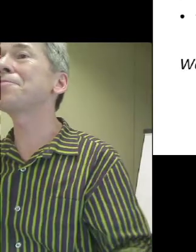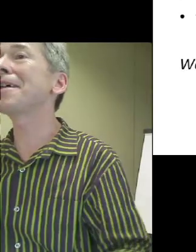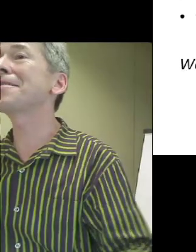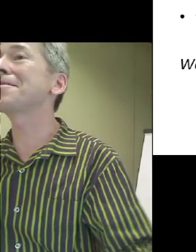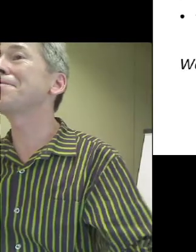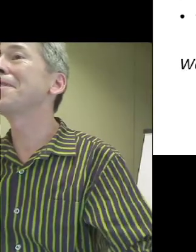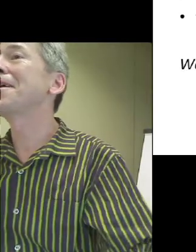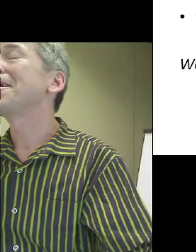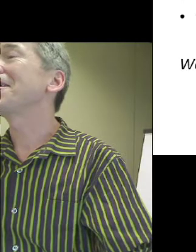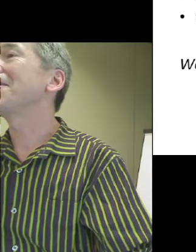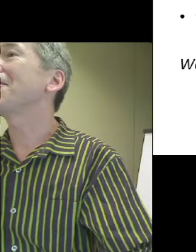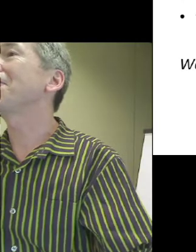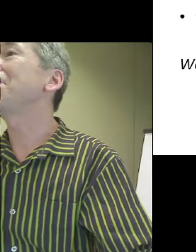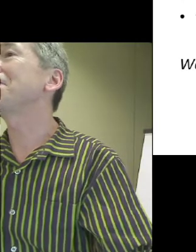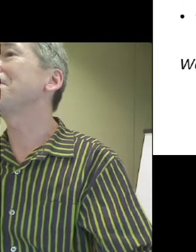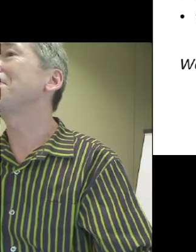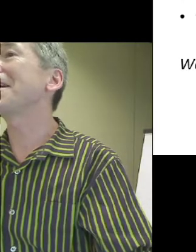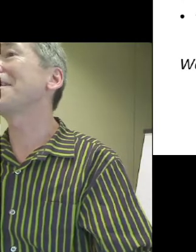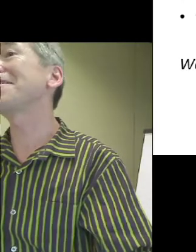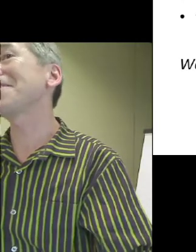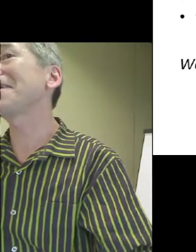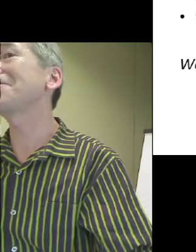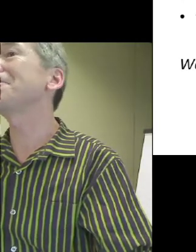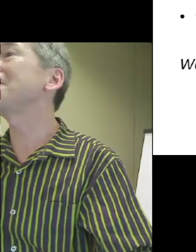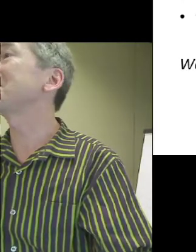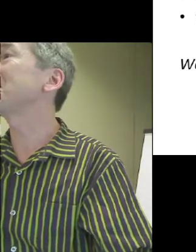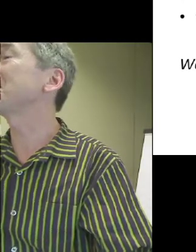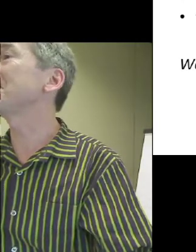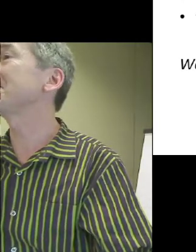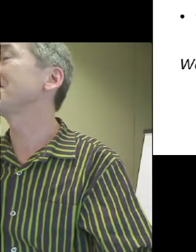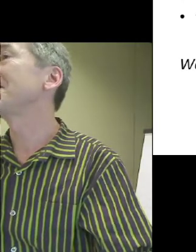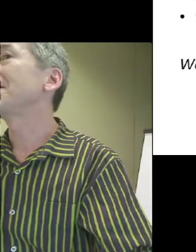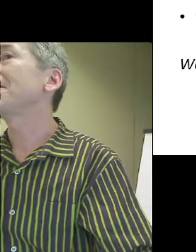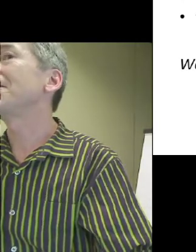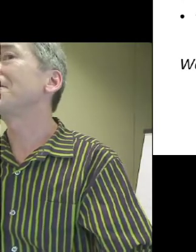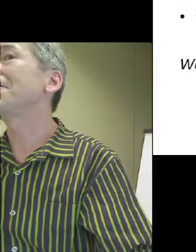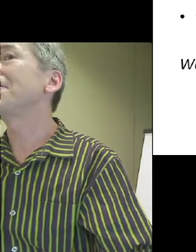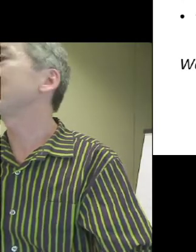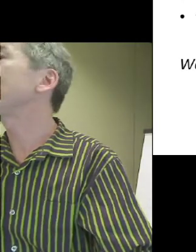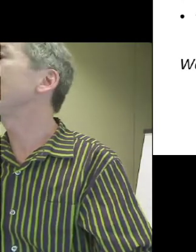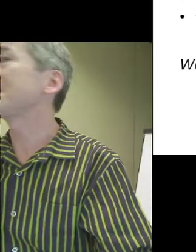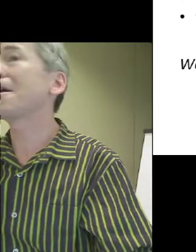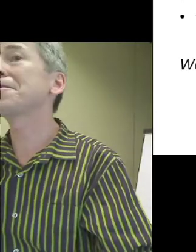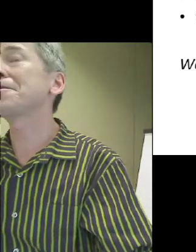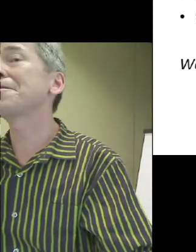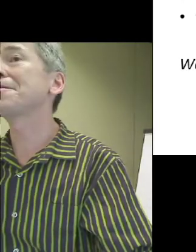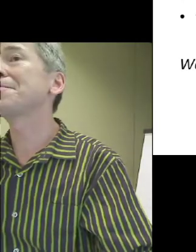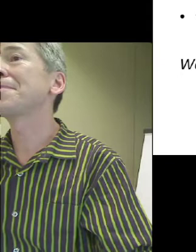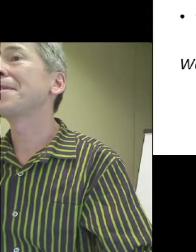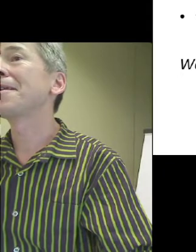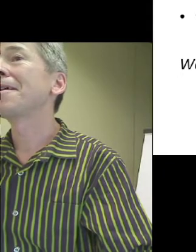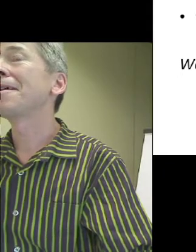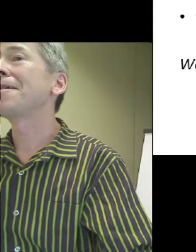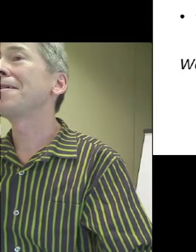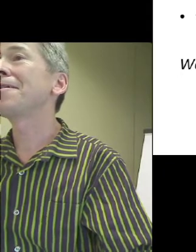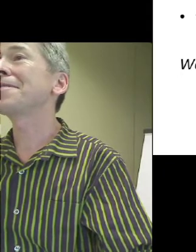provide a comprehensive overview and tangible experience of world cultures.